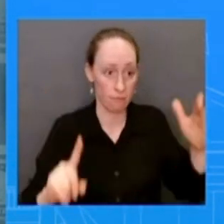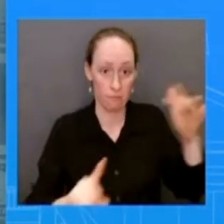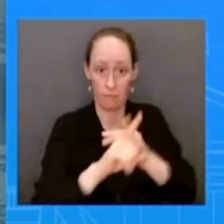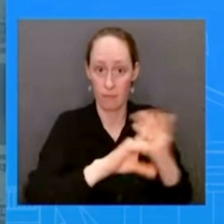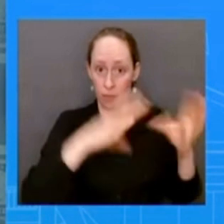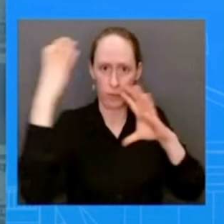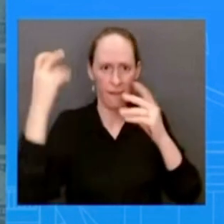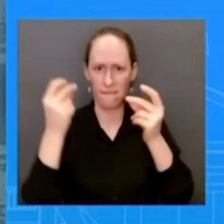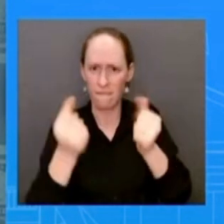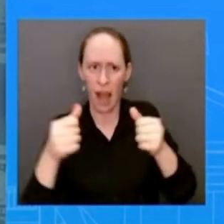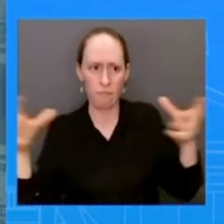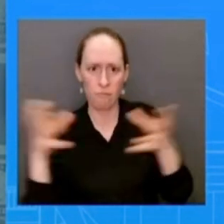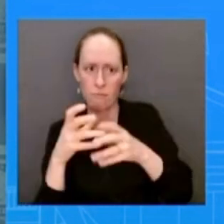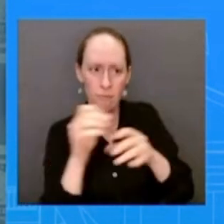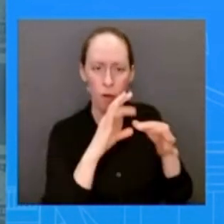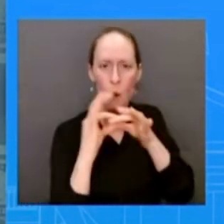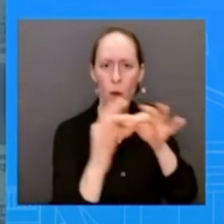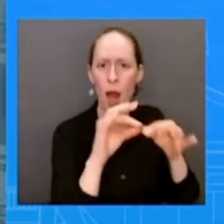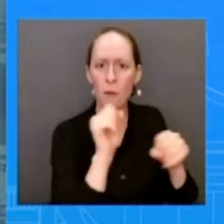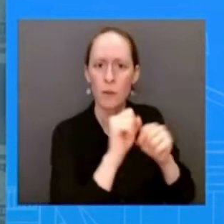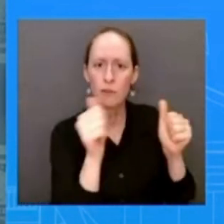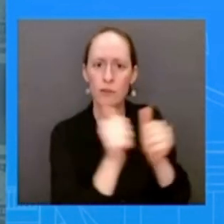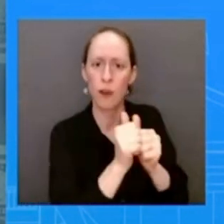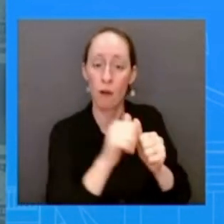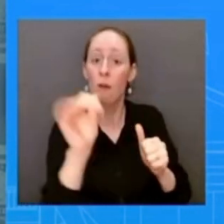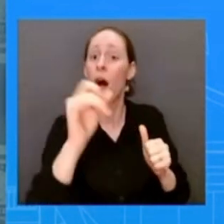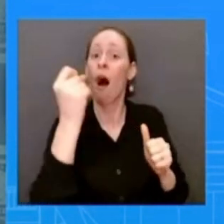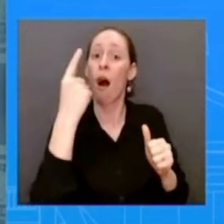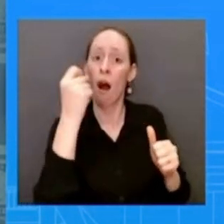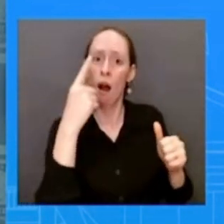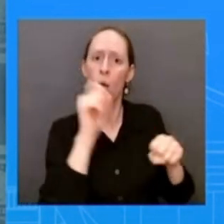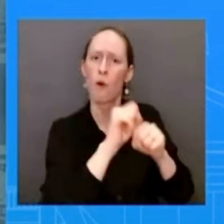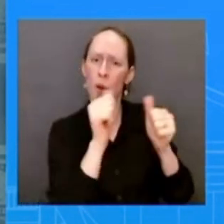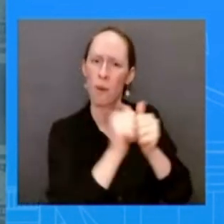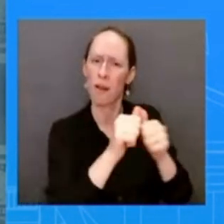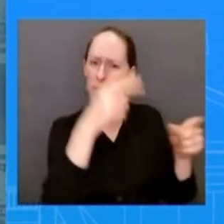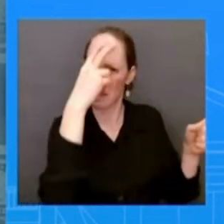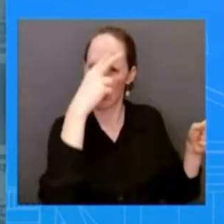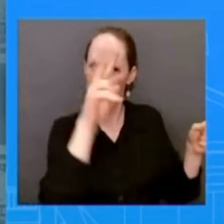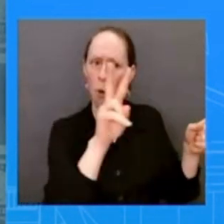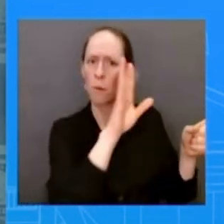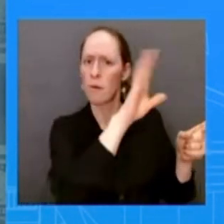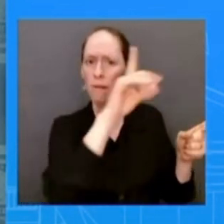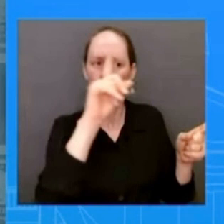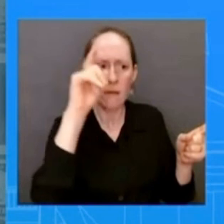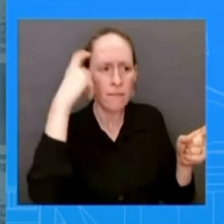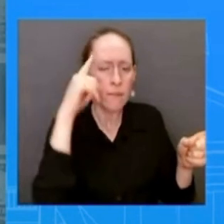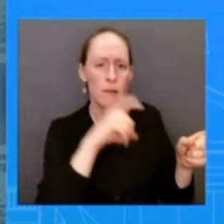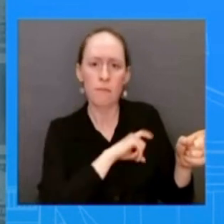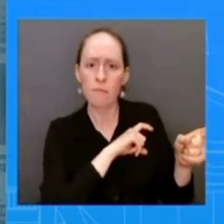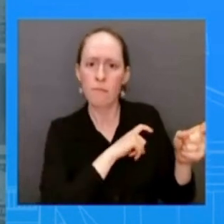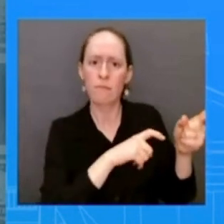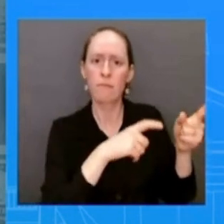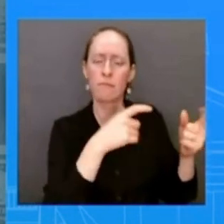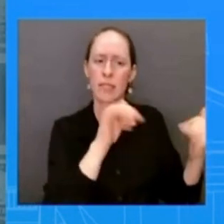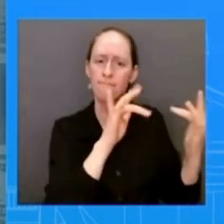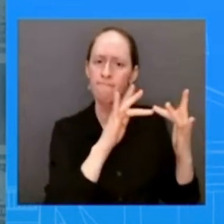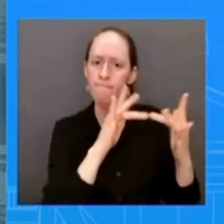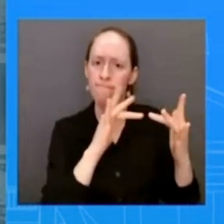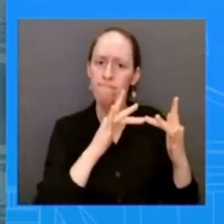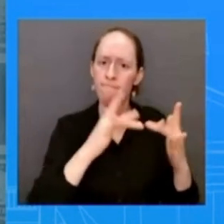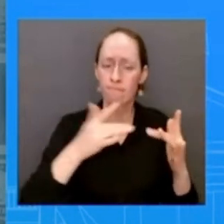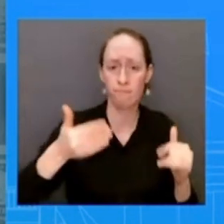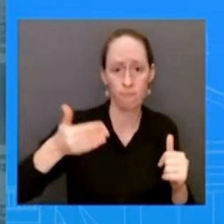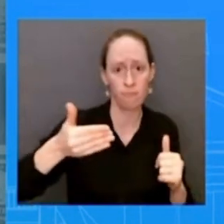these u.s agencies remain in close touch with their counterparts and we expect that they will share more